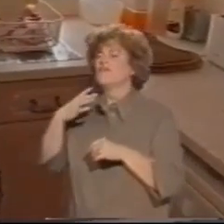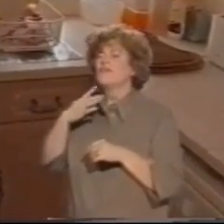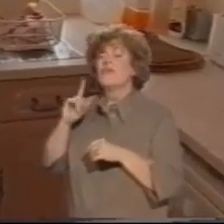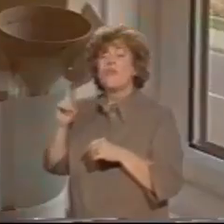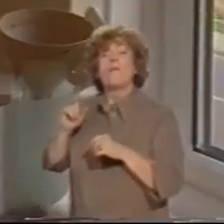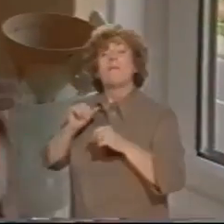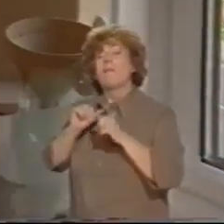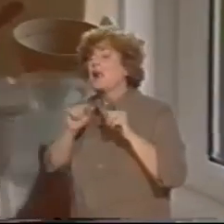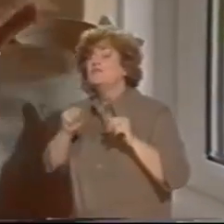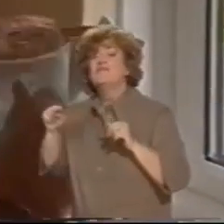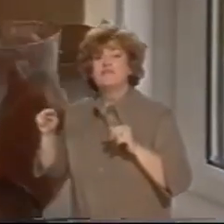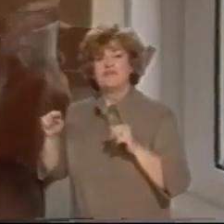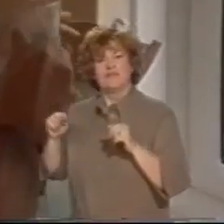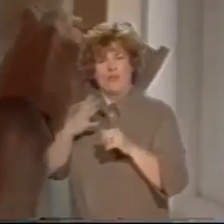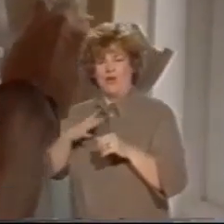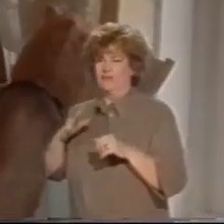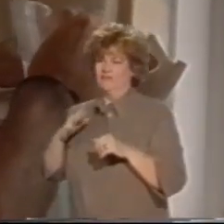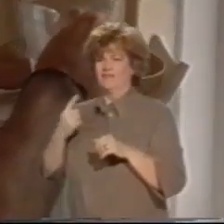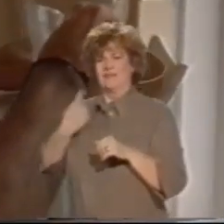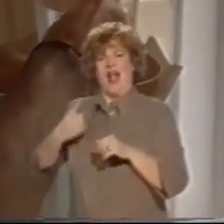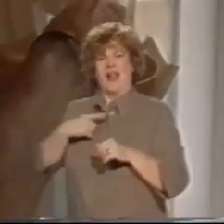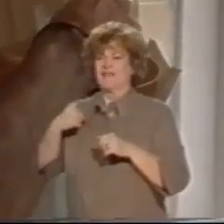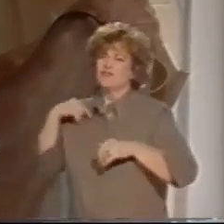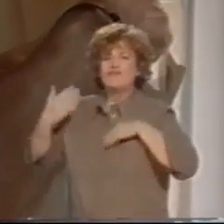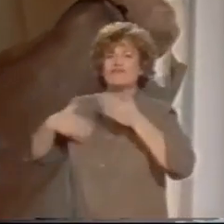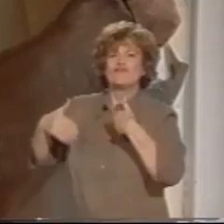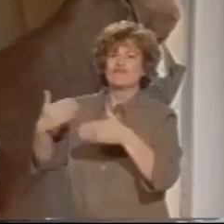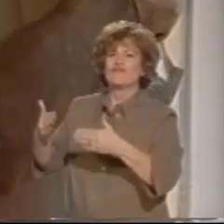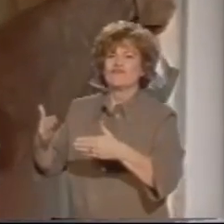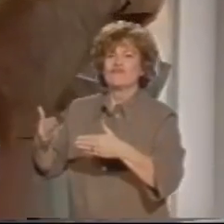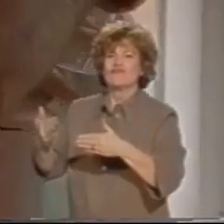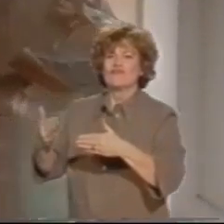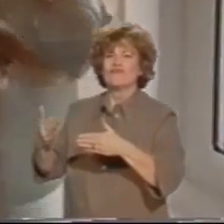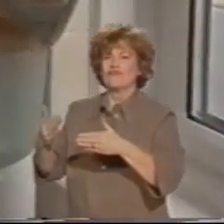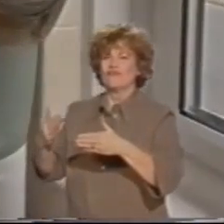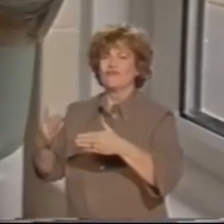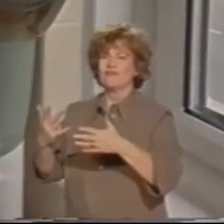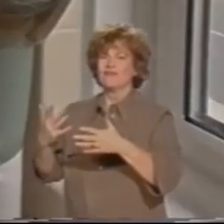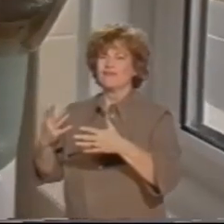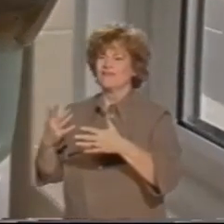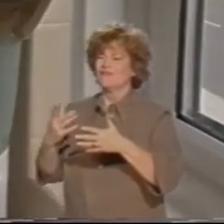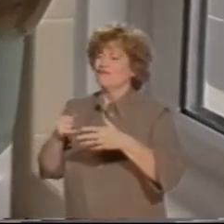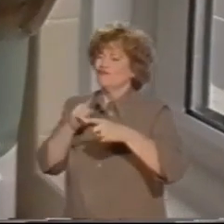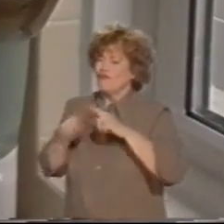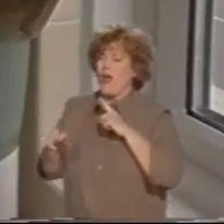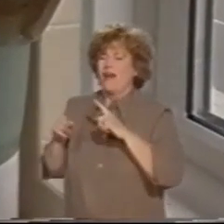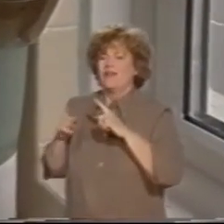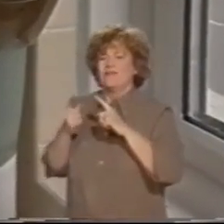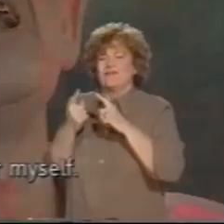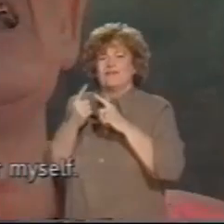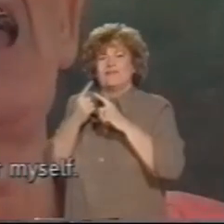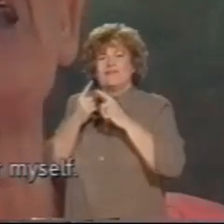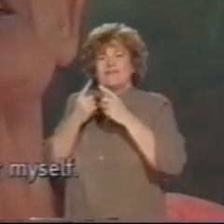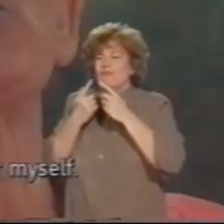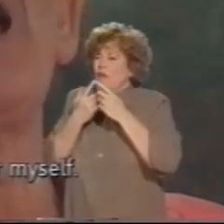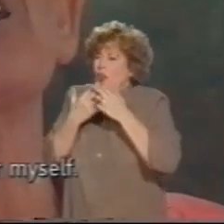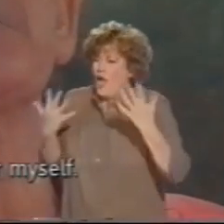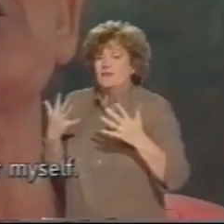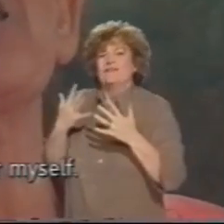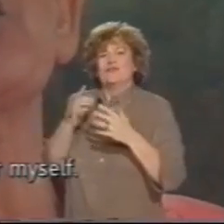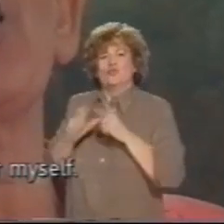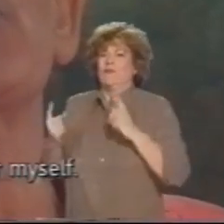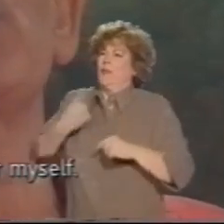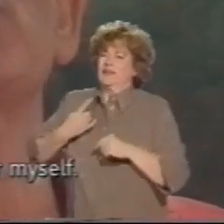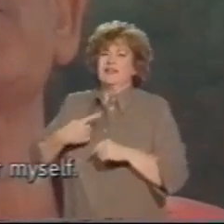decided the best thing to do was to get on with it and do